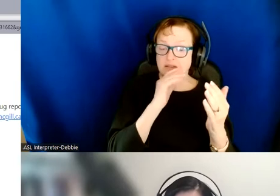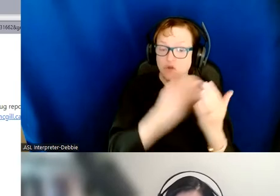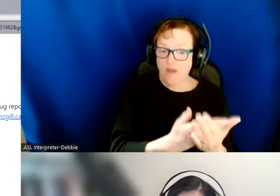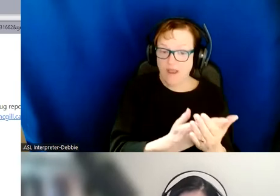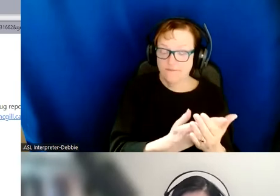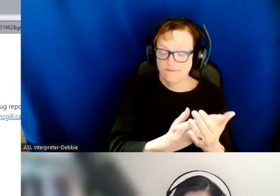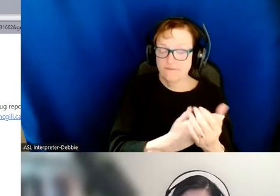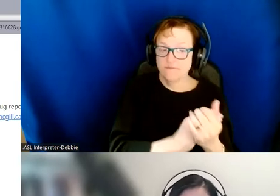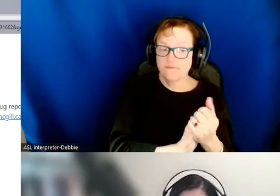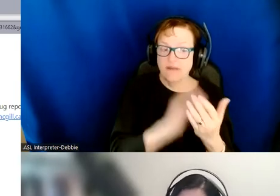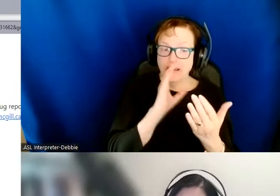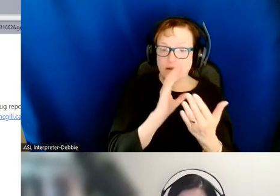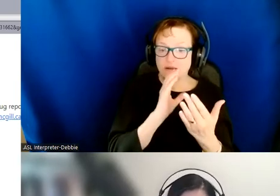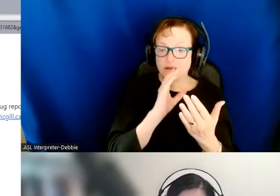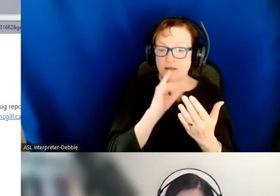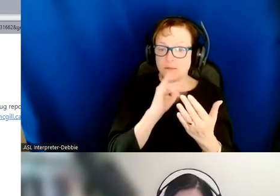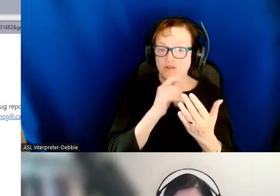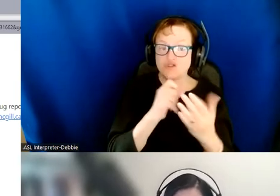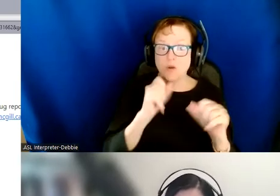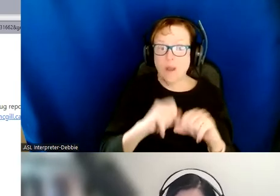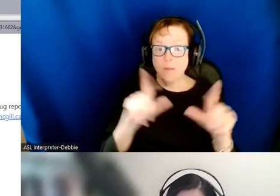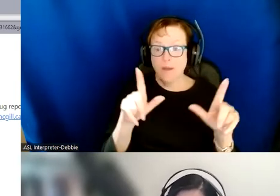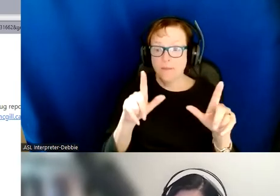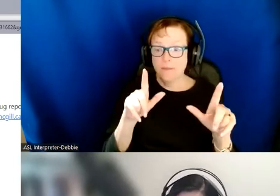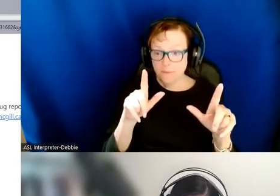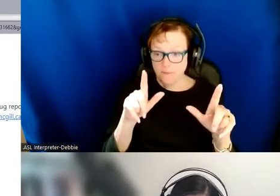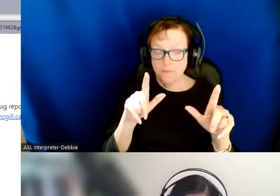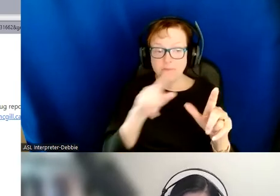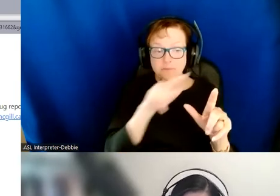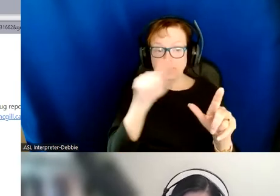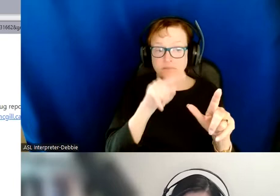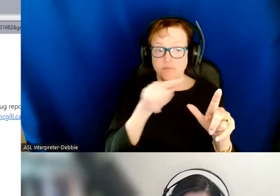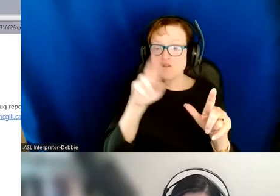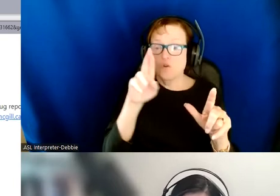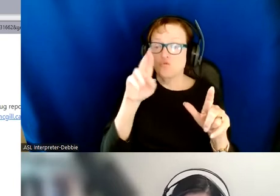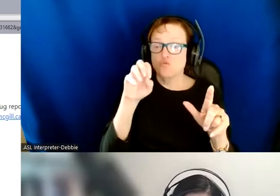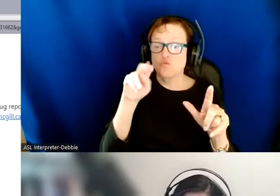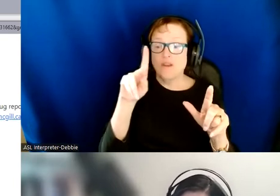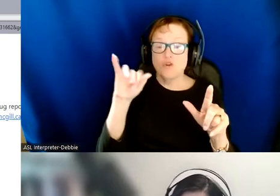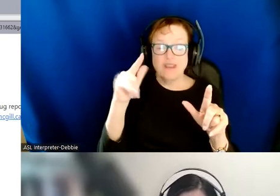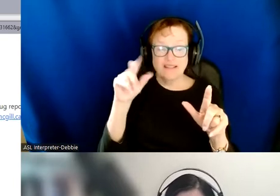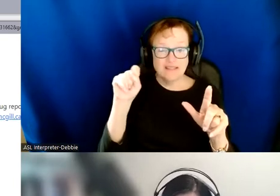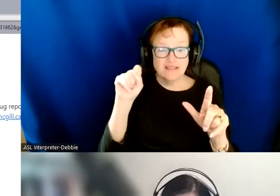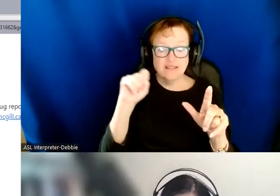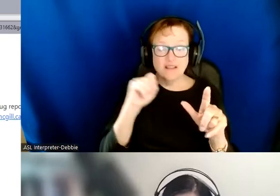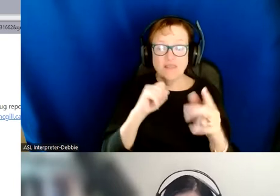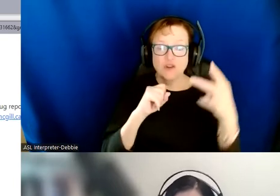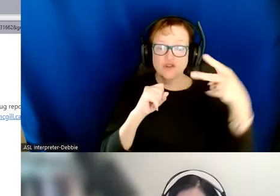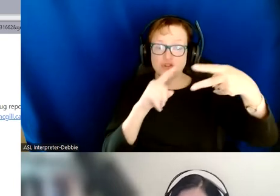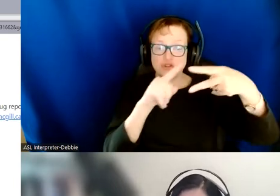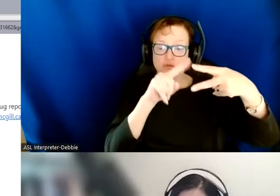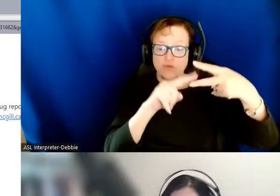so uh a pop-up is now on my screen underneath the heading renderings um on the pop-up there are two interpretations